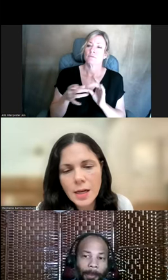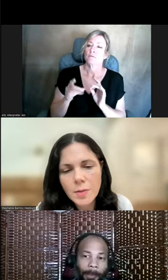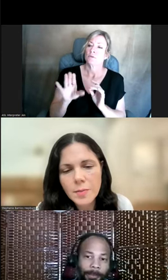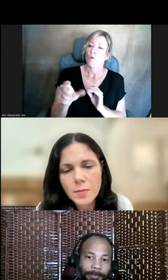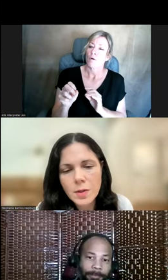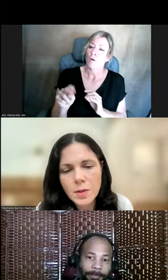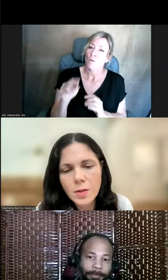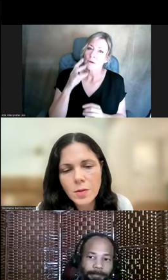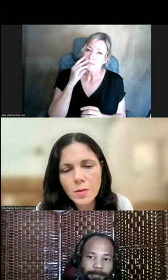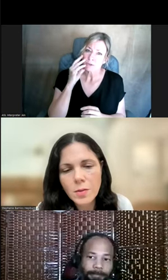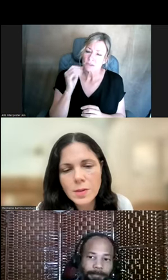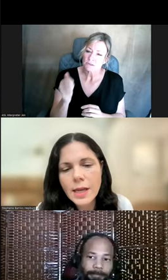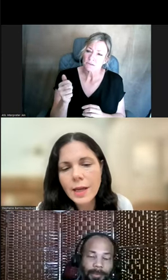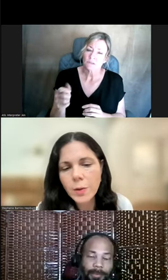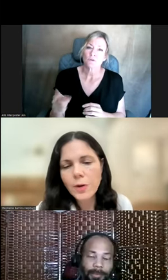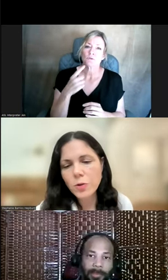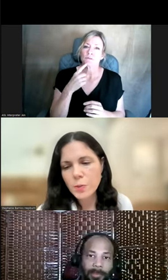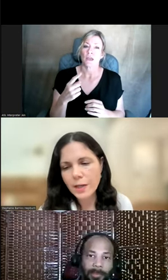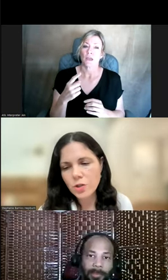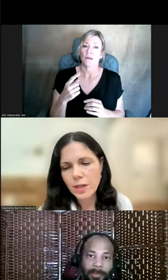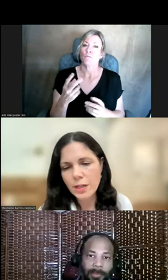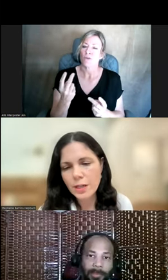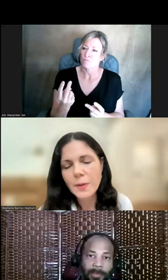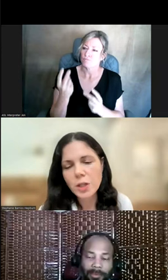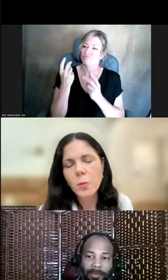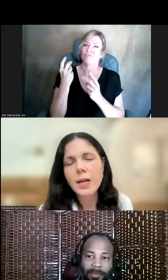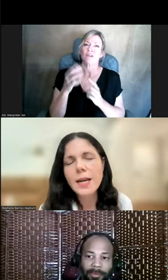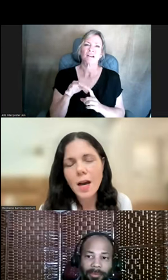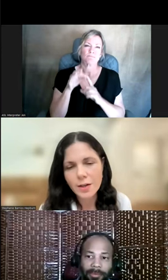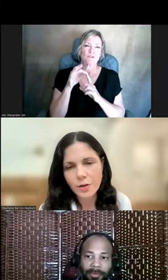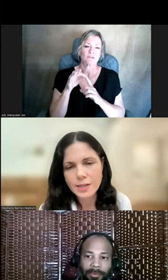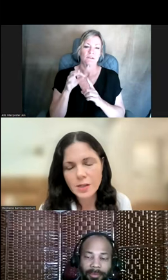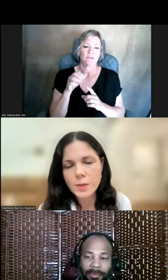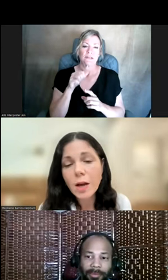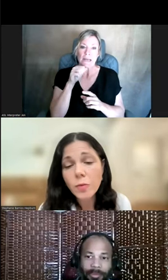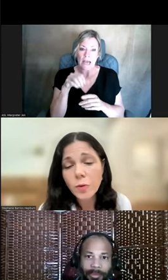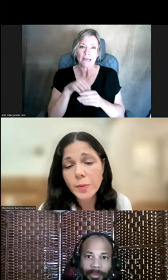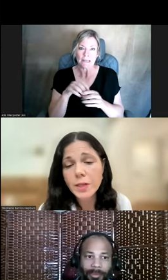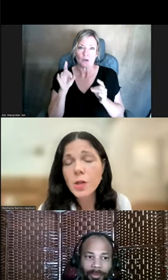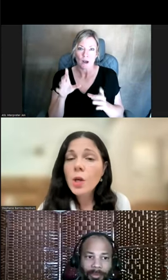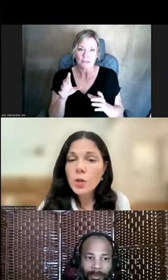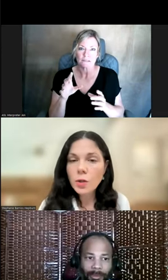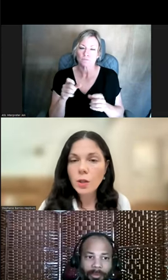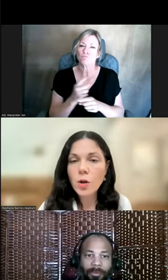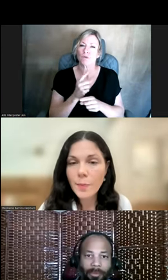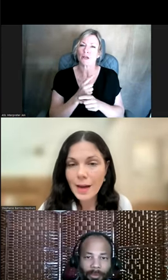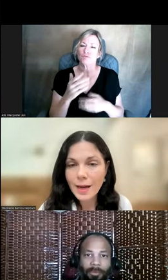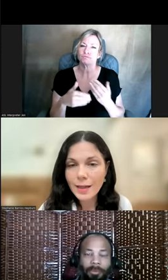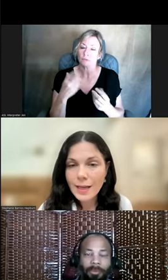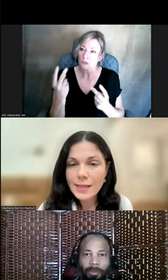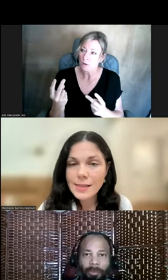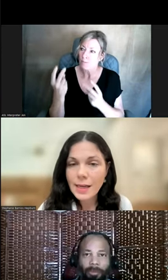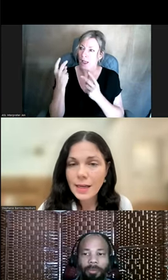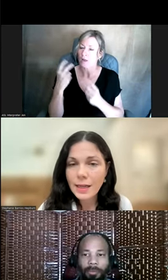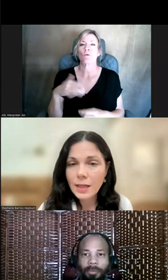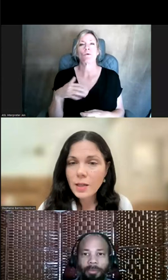you said that with retrospection, especially when not in a crisis was helpful because you could look back